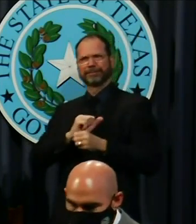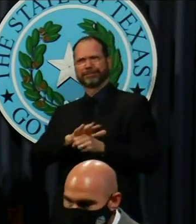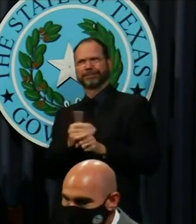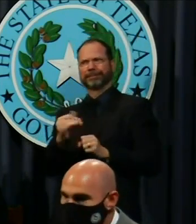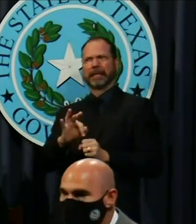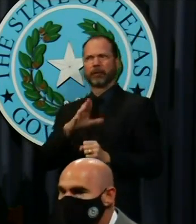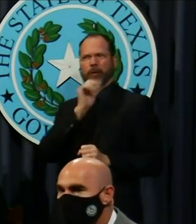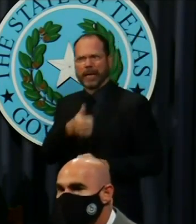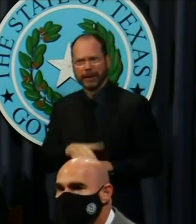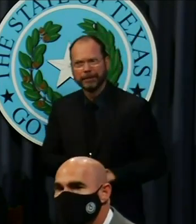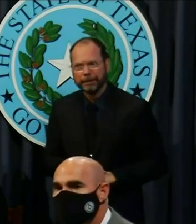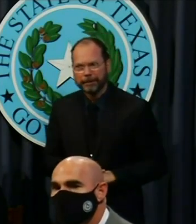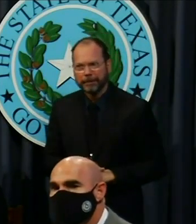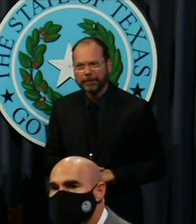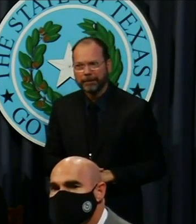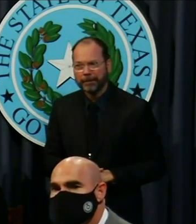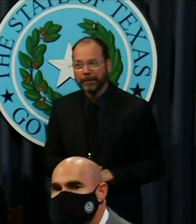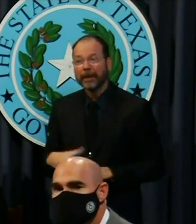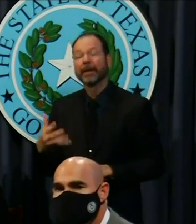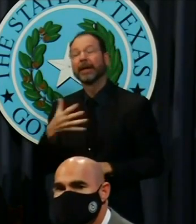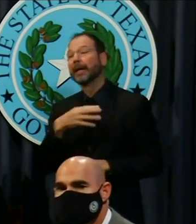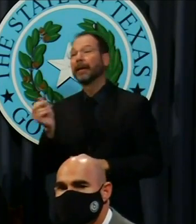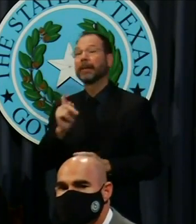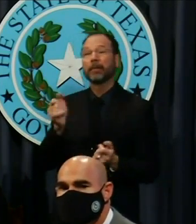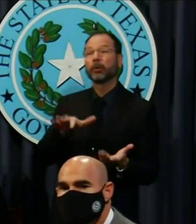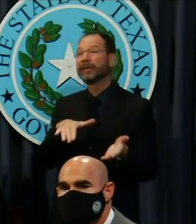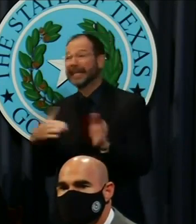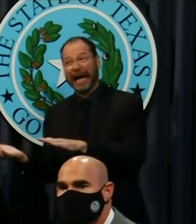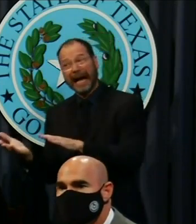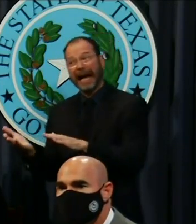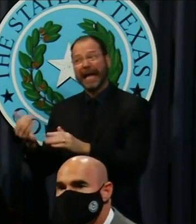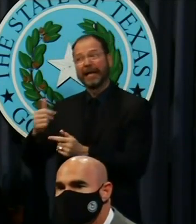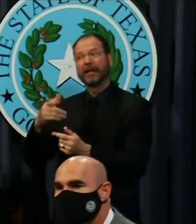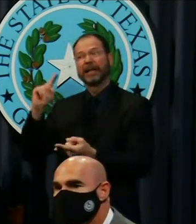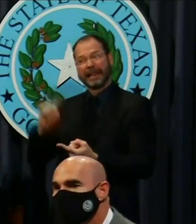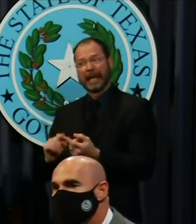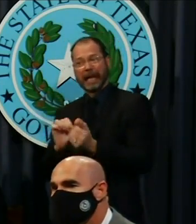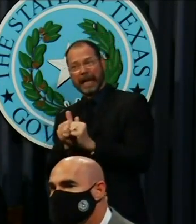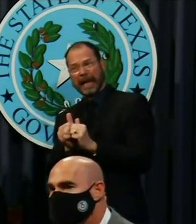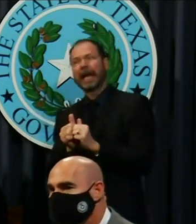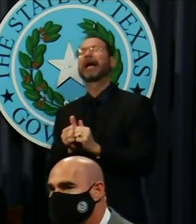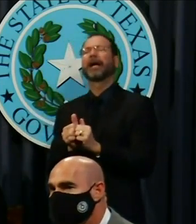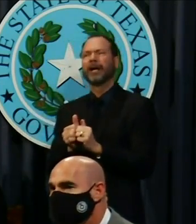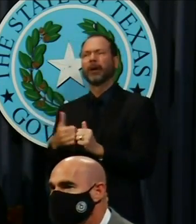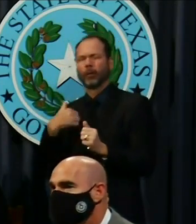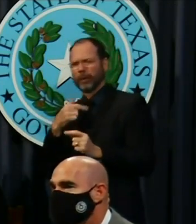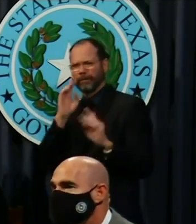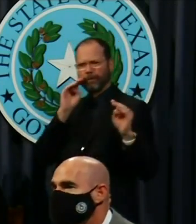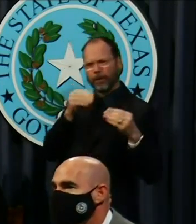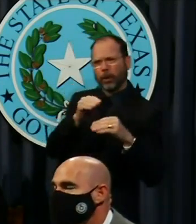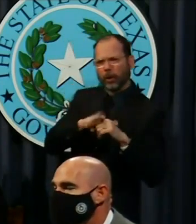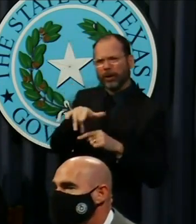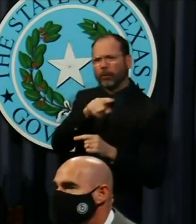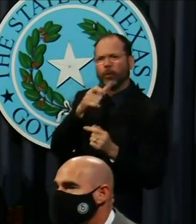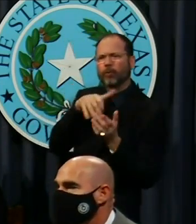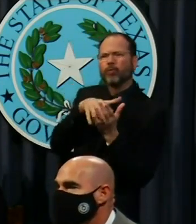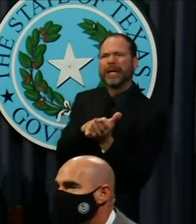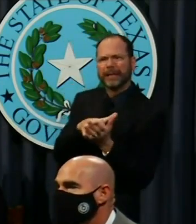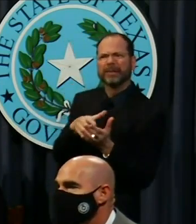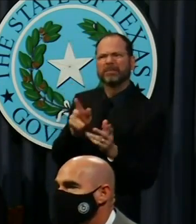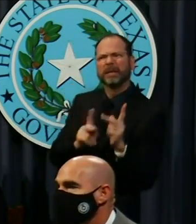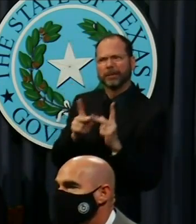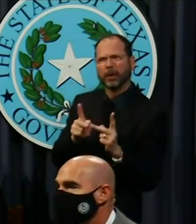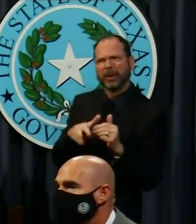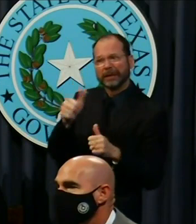We can also reduce fatalities by remaining focused on protecting the most vulnerable. Most deaths